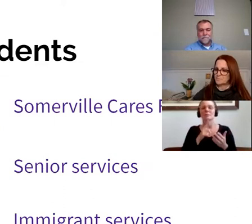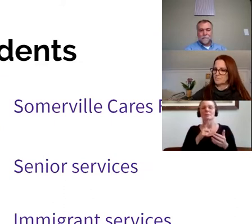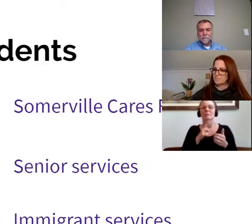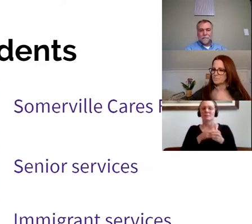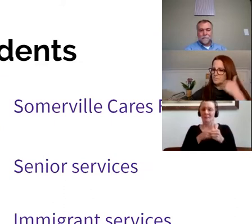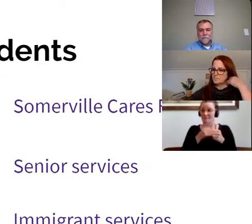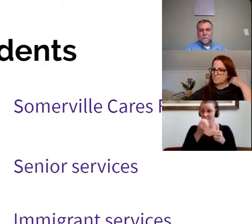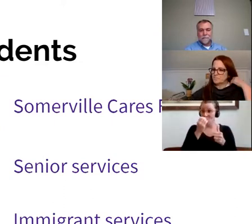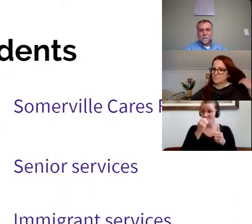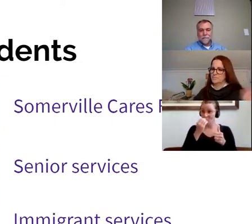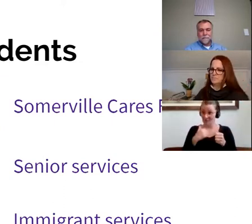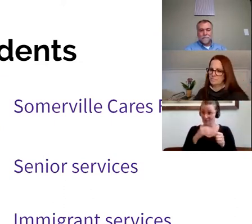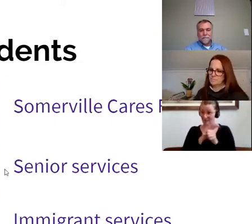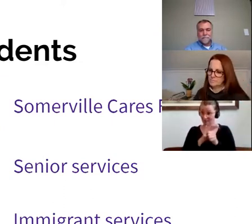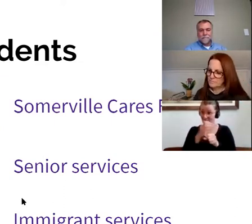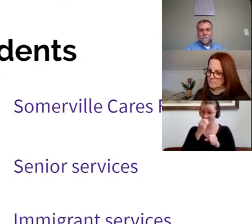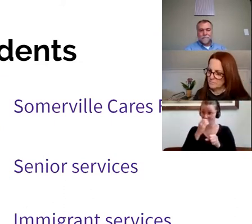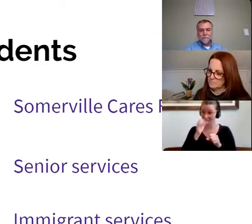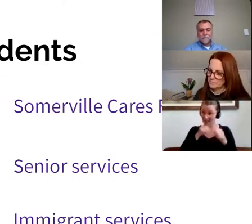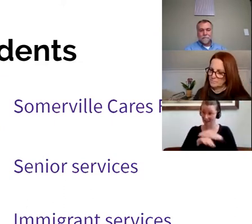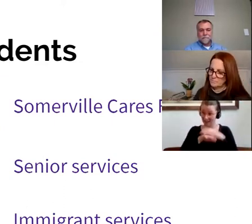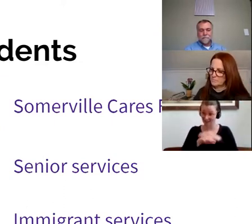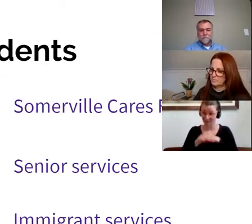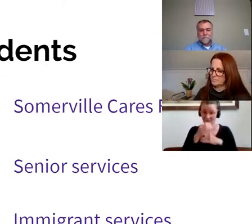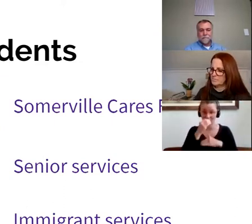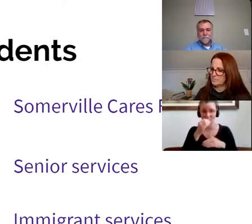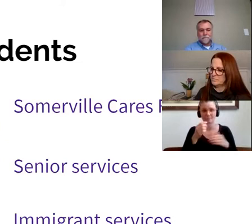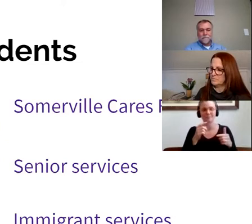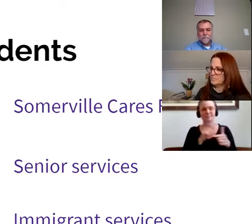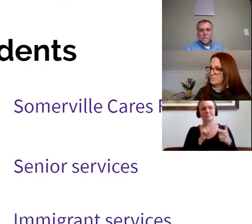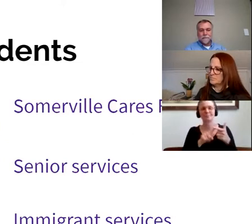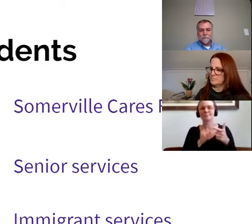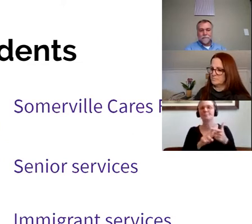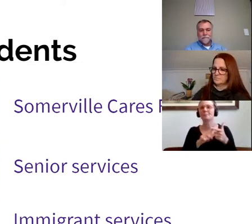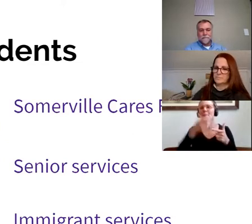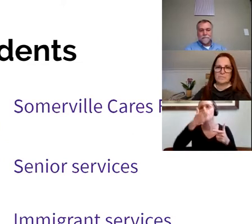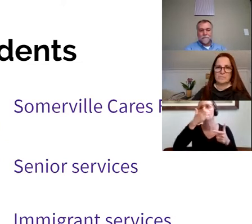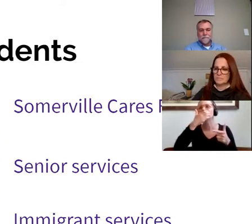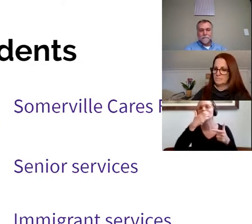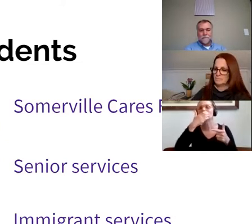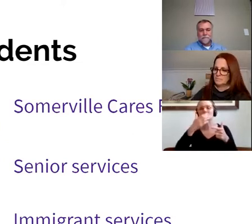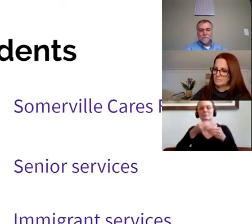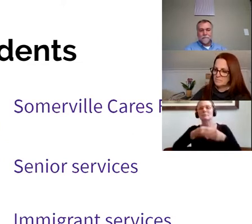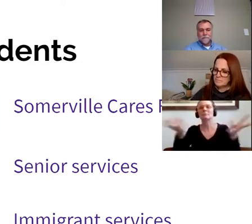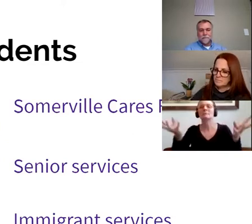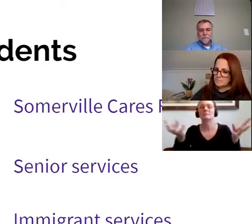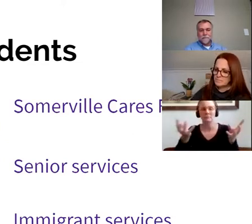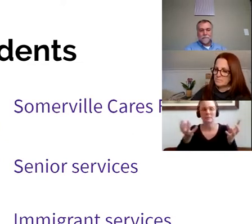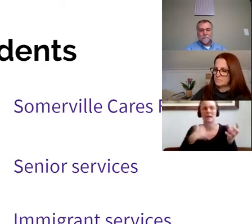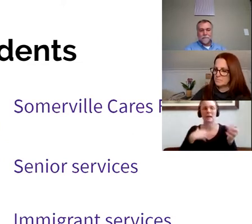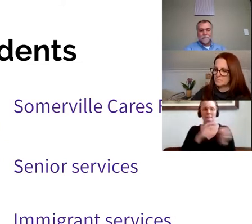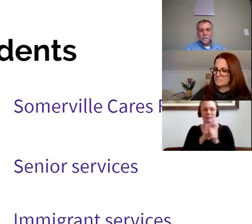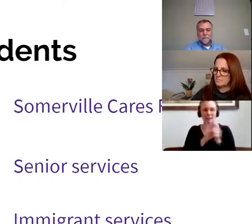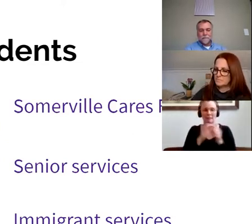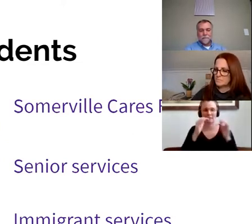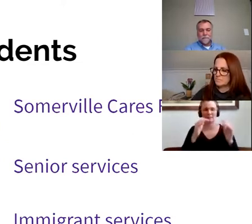example I want to talk about, you know, how do we help people protect themselves with masks? How do we utilize that to be on one constituent